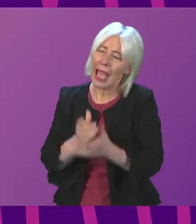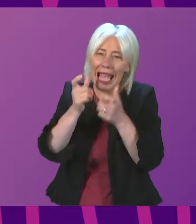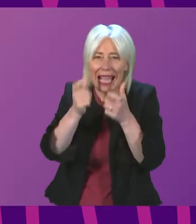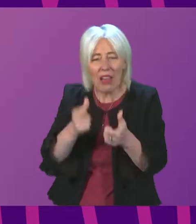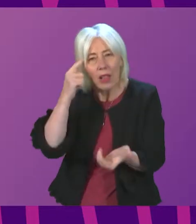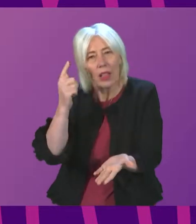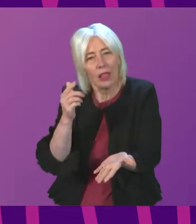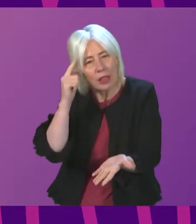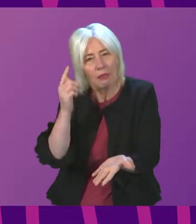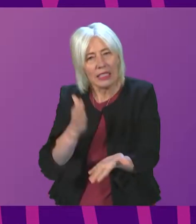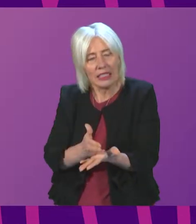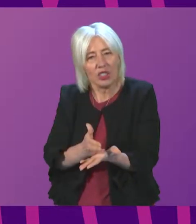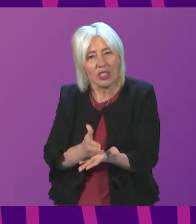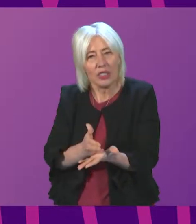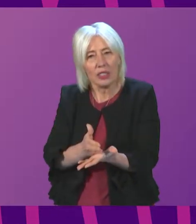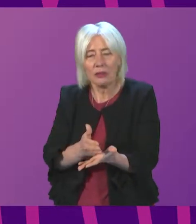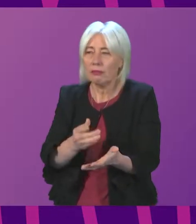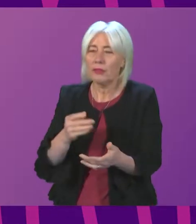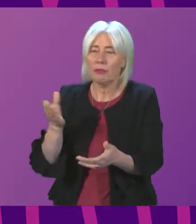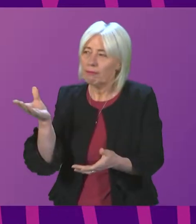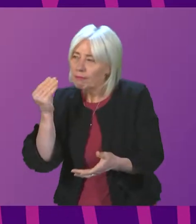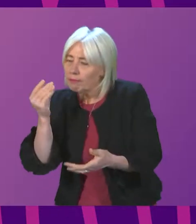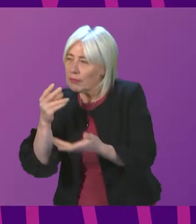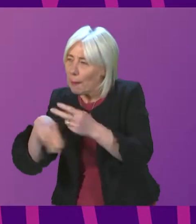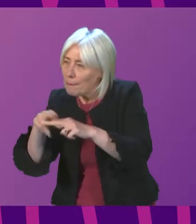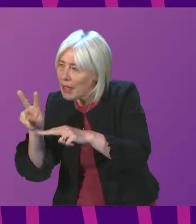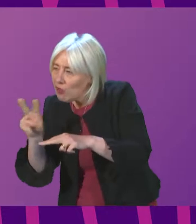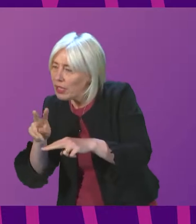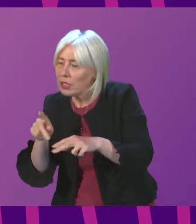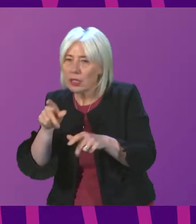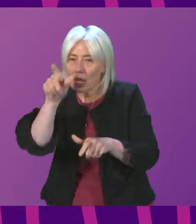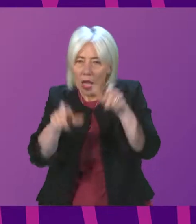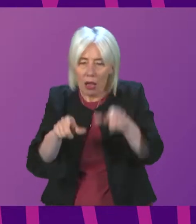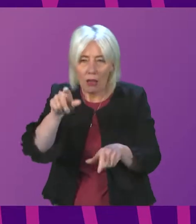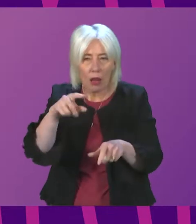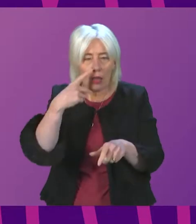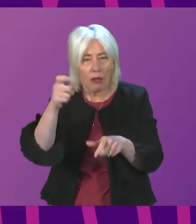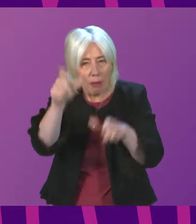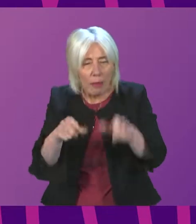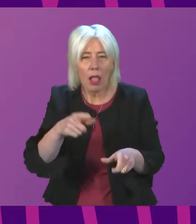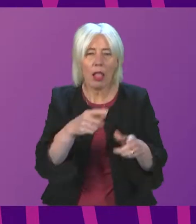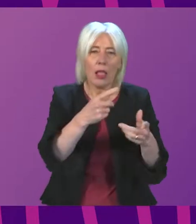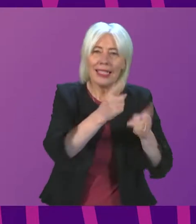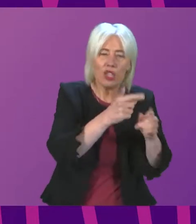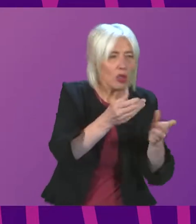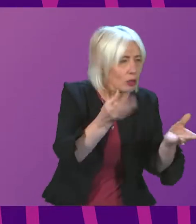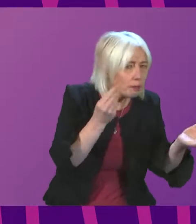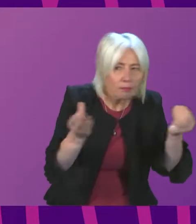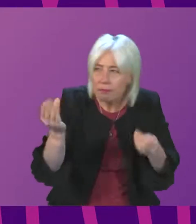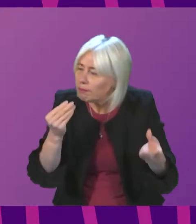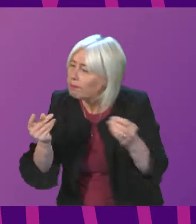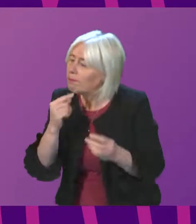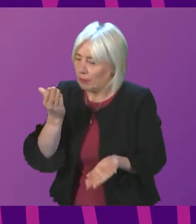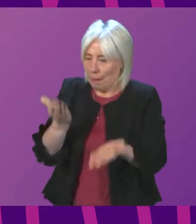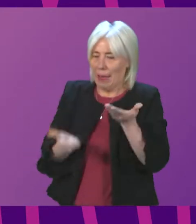decisions to listen to parents, to listen to teachers, to listen to young people themselves but to come to balanced views that recognise the